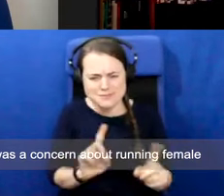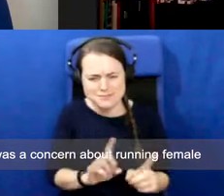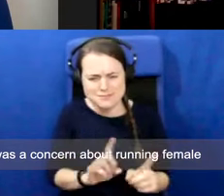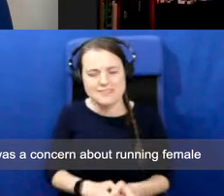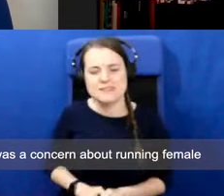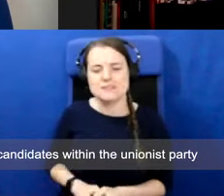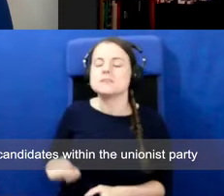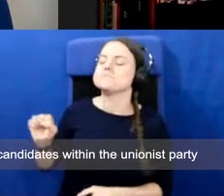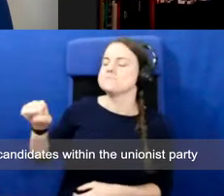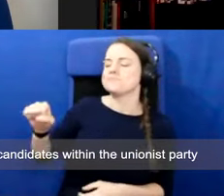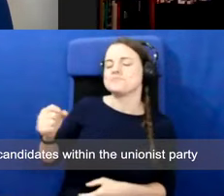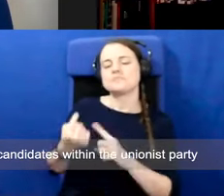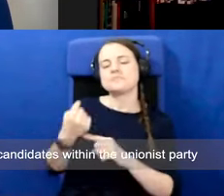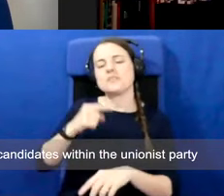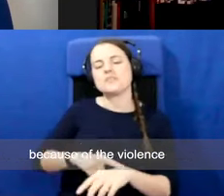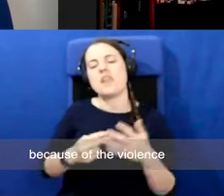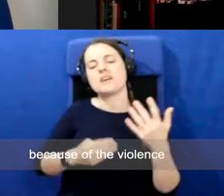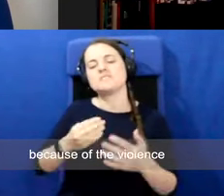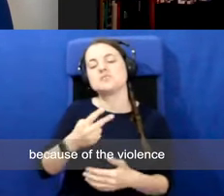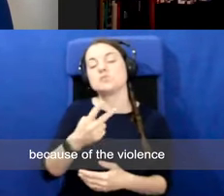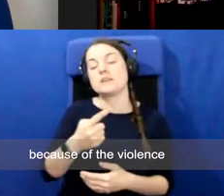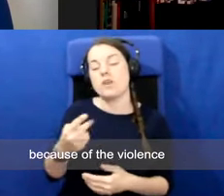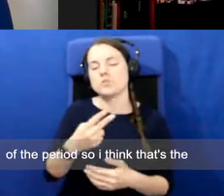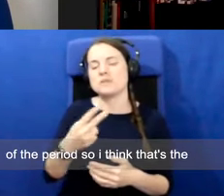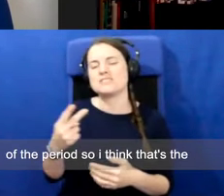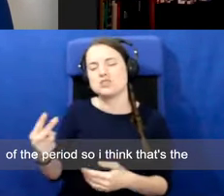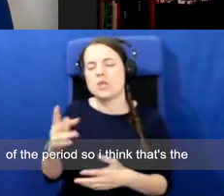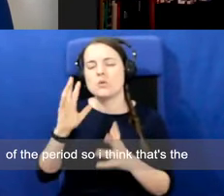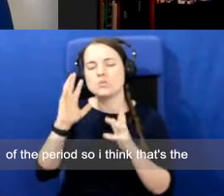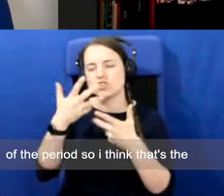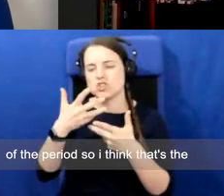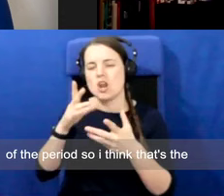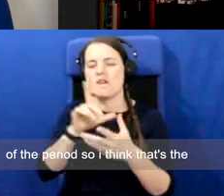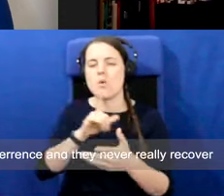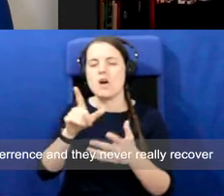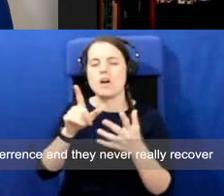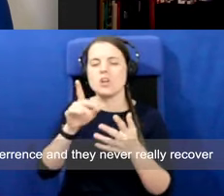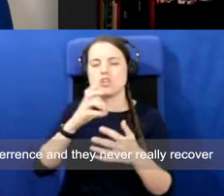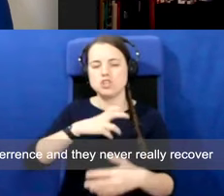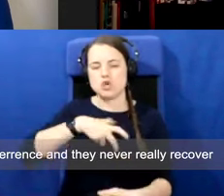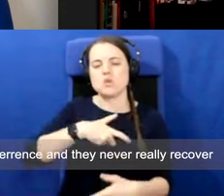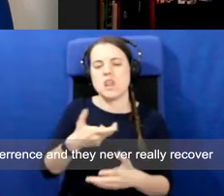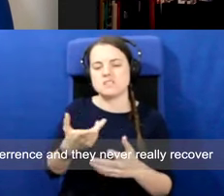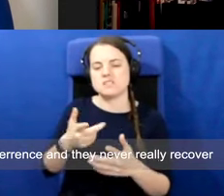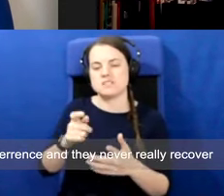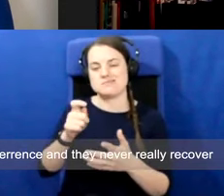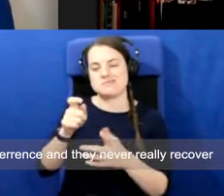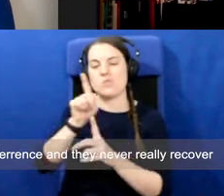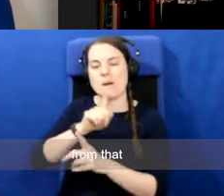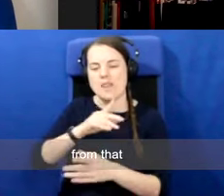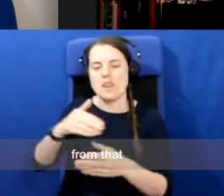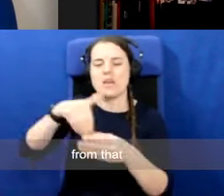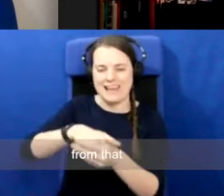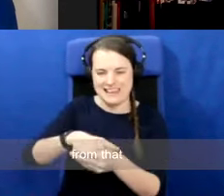concern about running female candidates within the Unionist Party because of the violence of the period. So I think that's the deterrence.